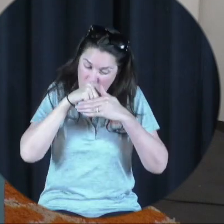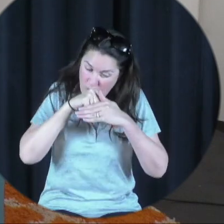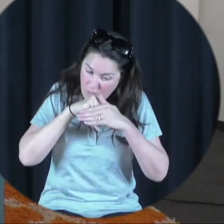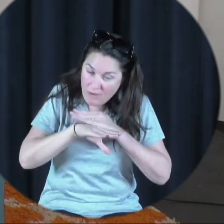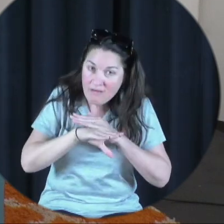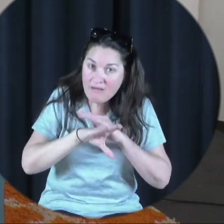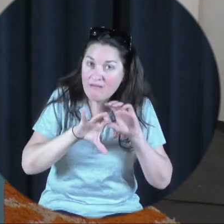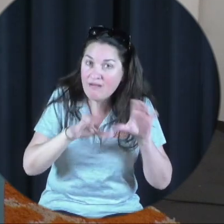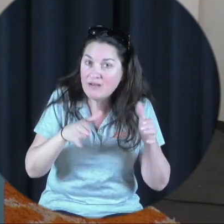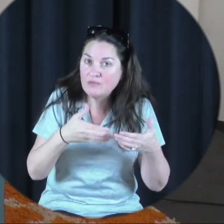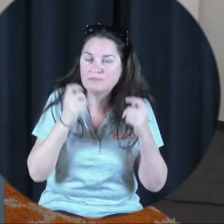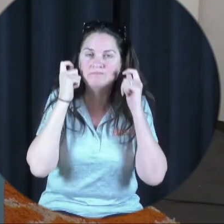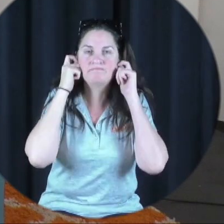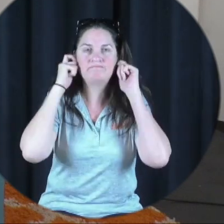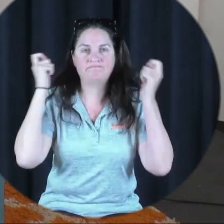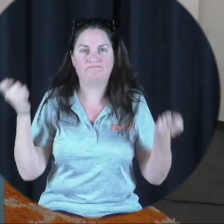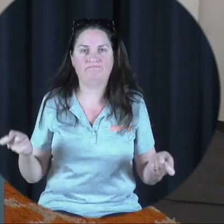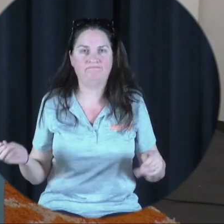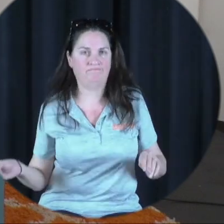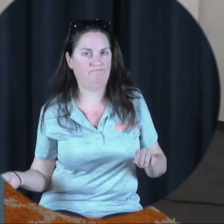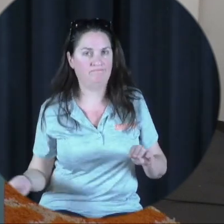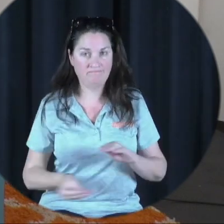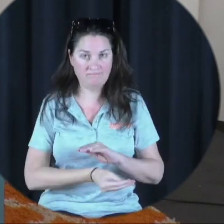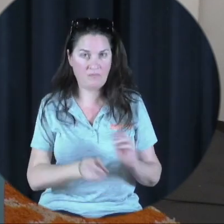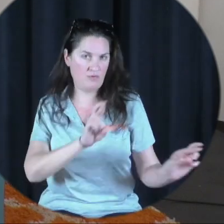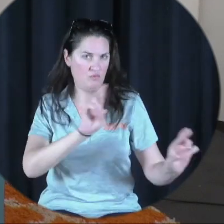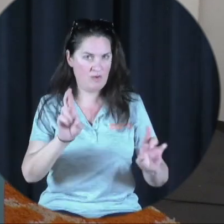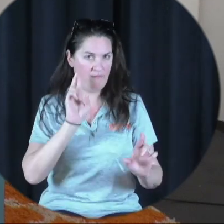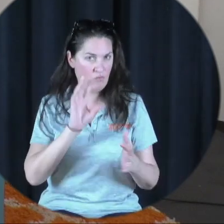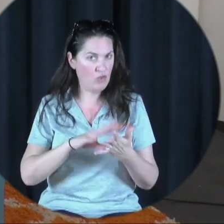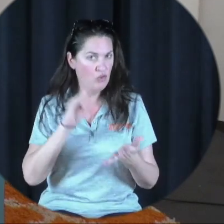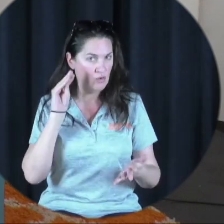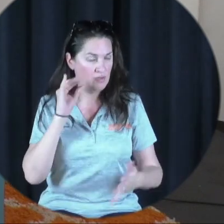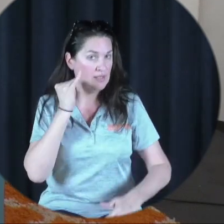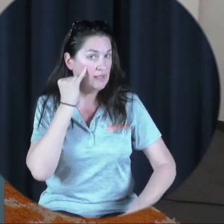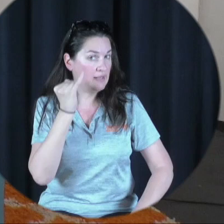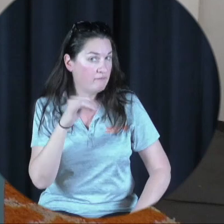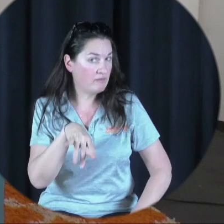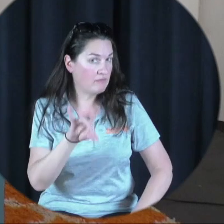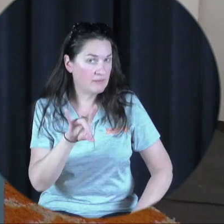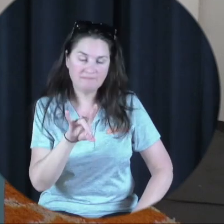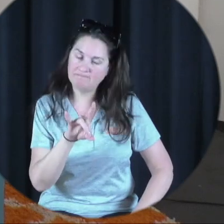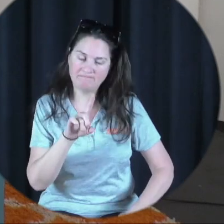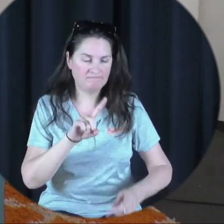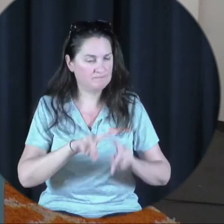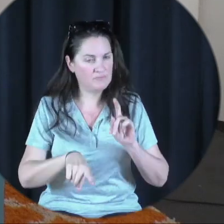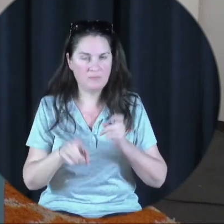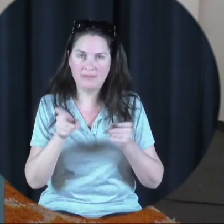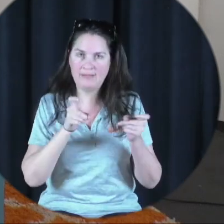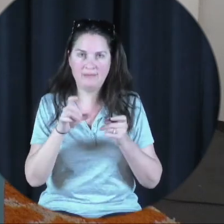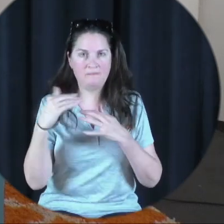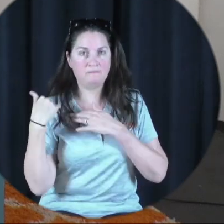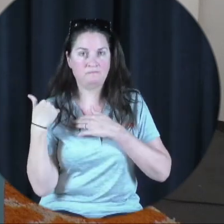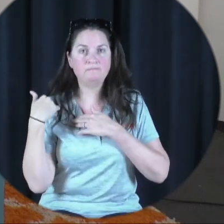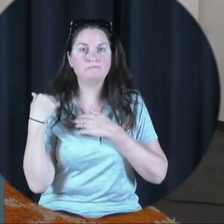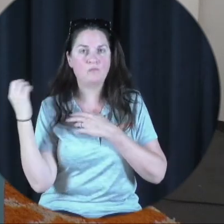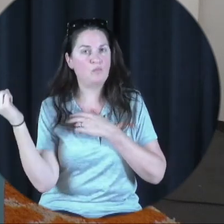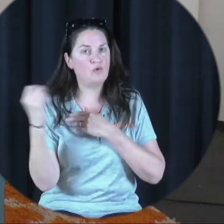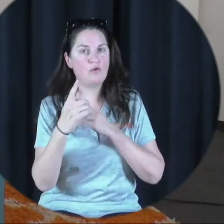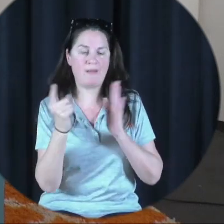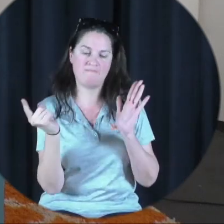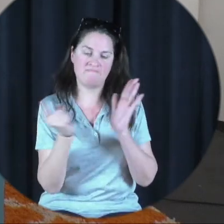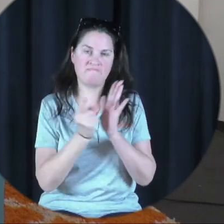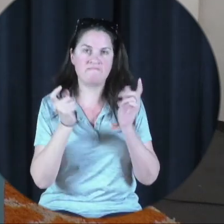classroom, the earbuds get put away and you get ready to learn. If I find that we can't handle that responsibility, we will return to no